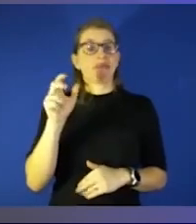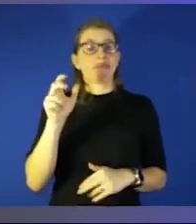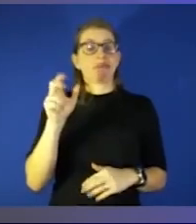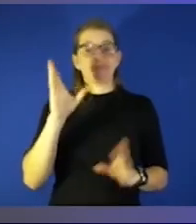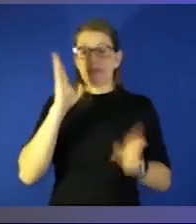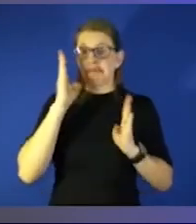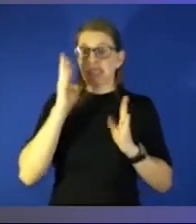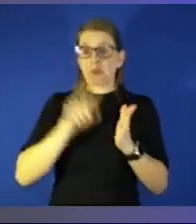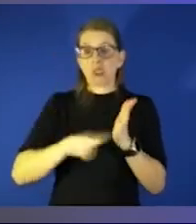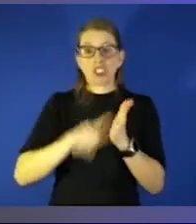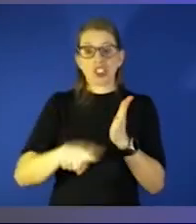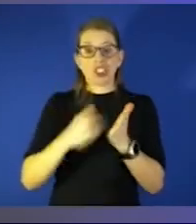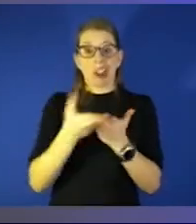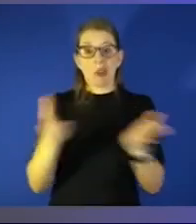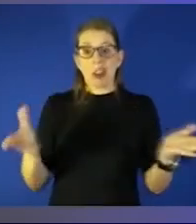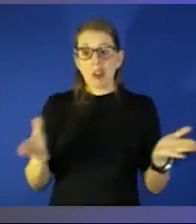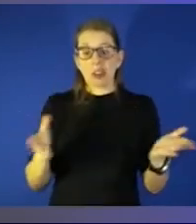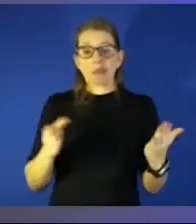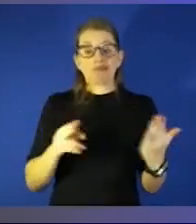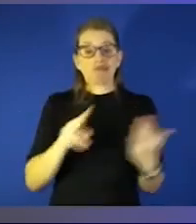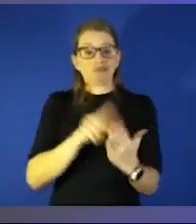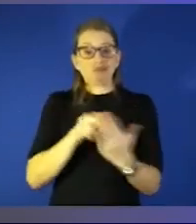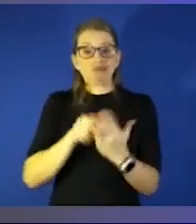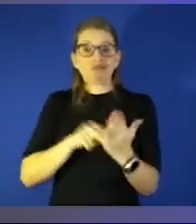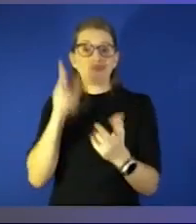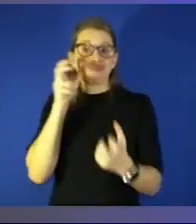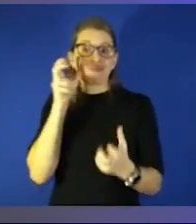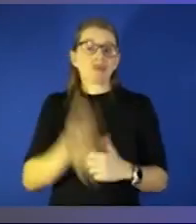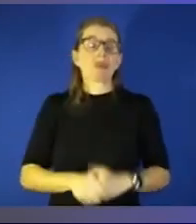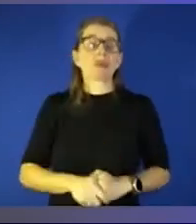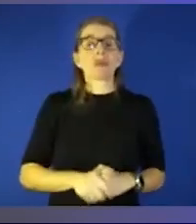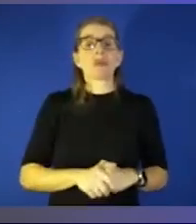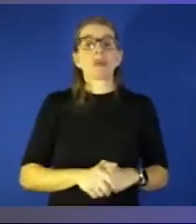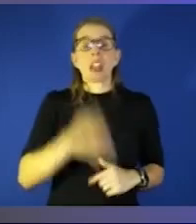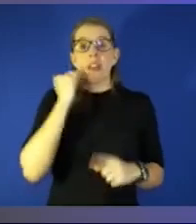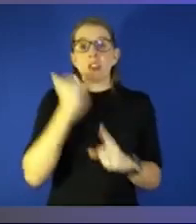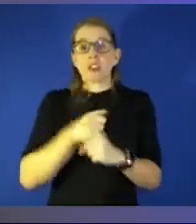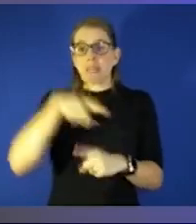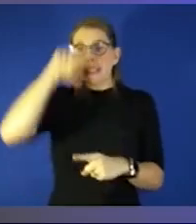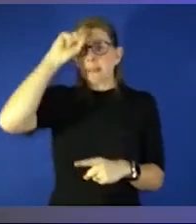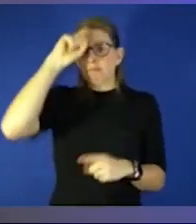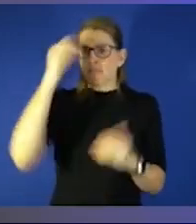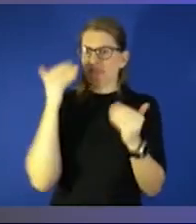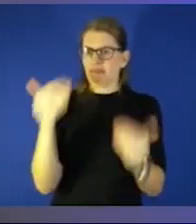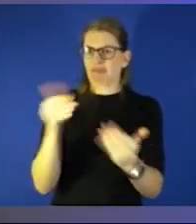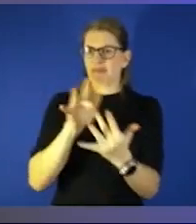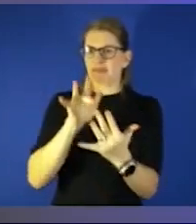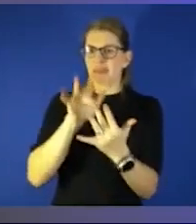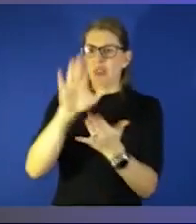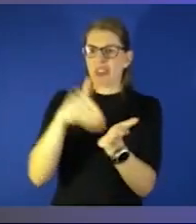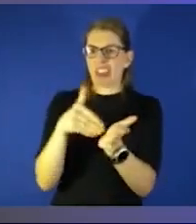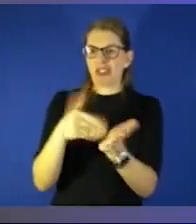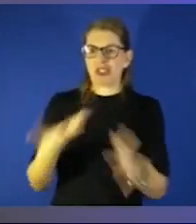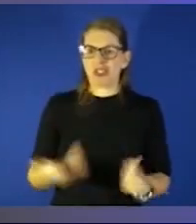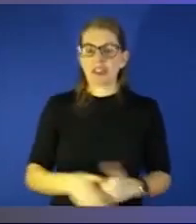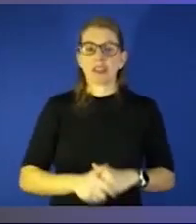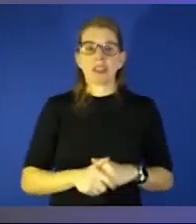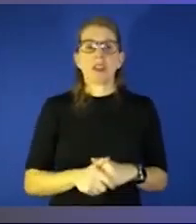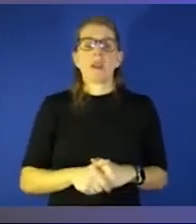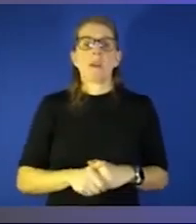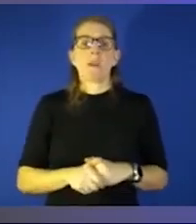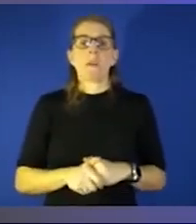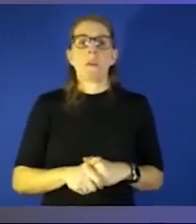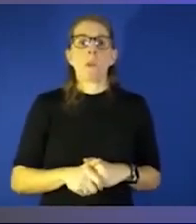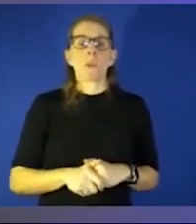that's out there and um if you have questions feel free to reach out to your docs um your doctors